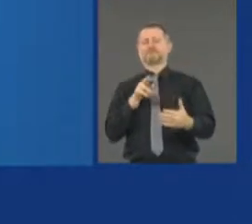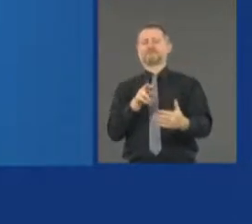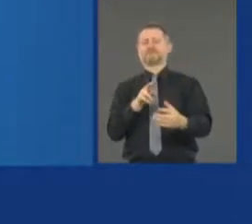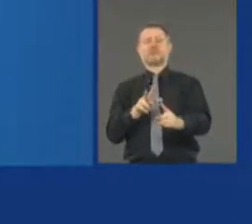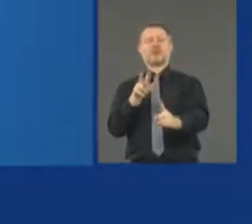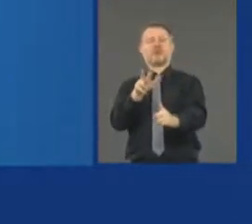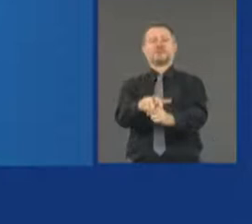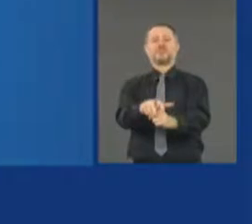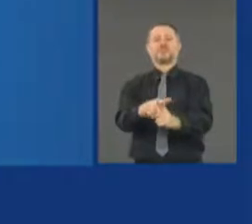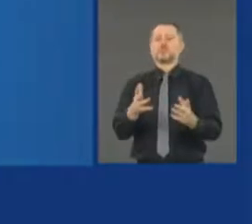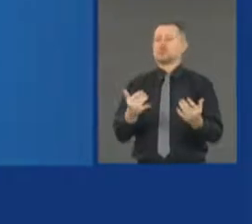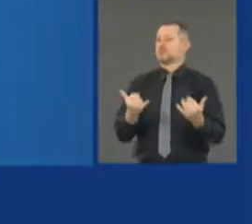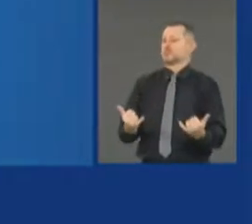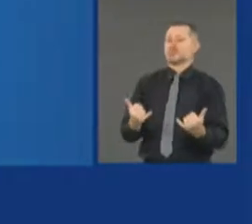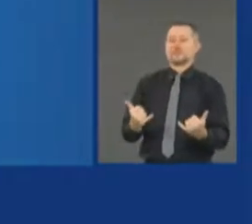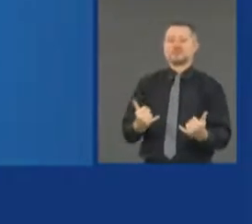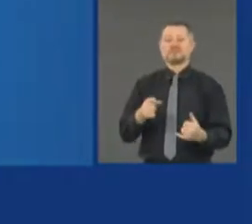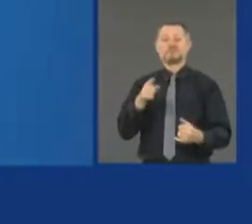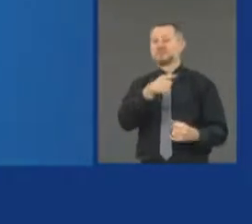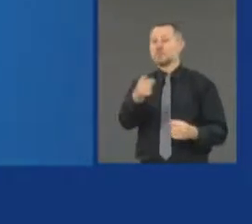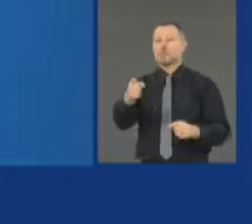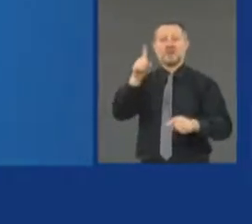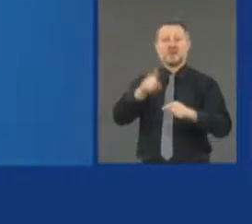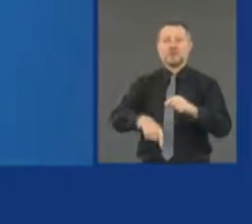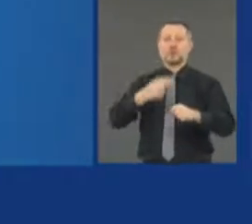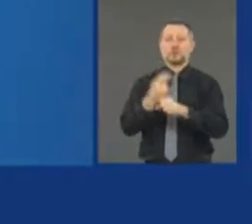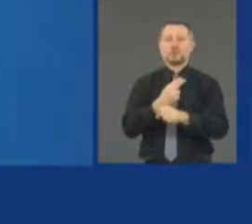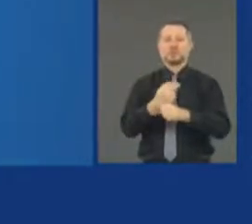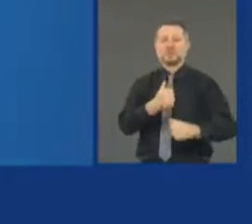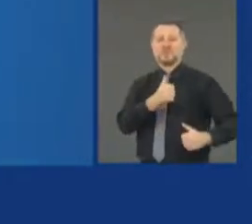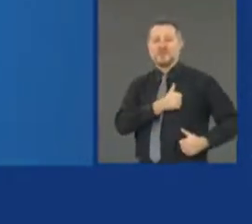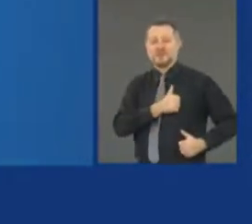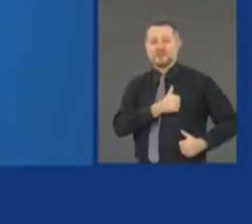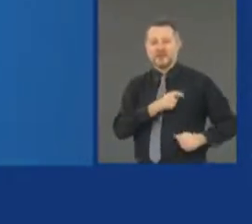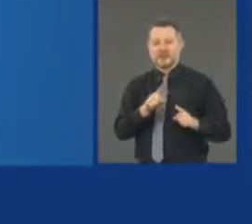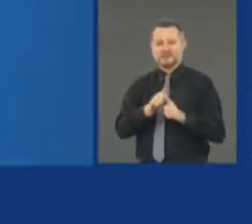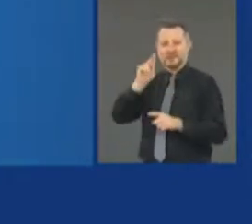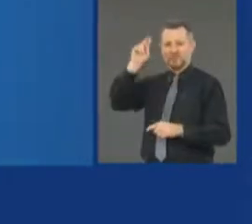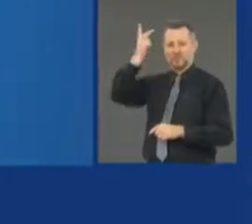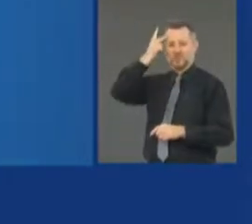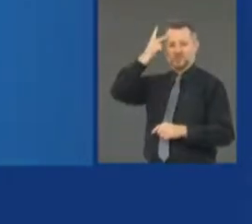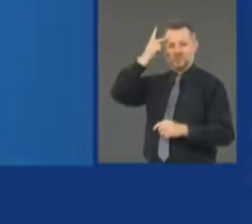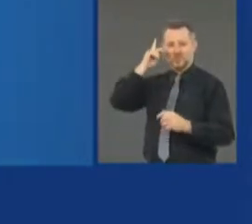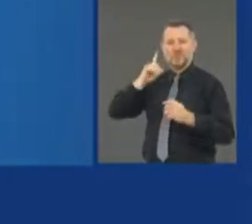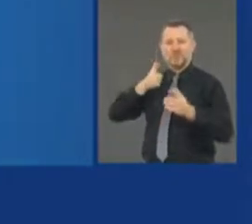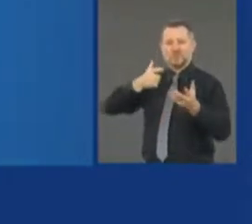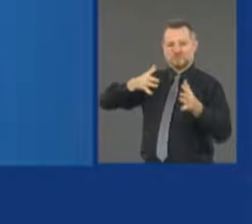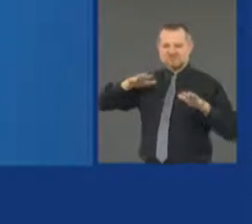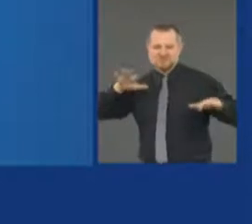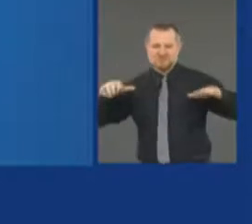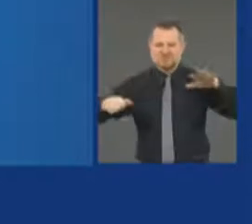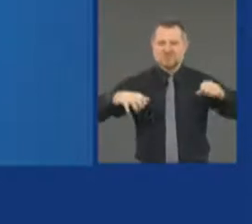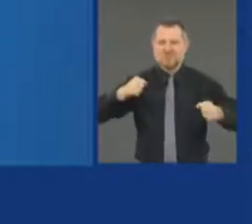today. You can't use the military as a political weapon. Do you remember who said that?